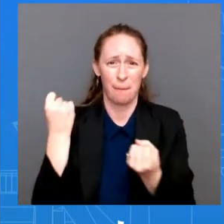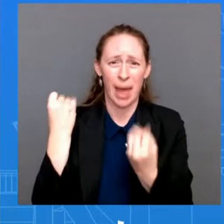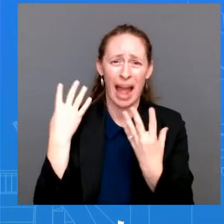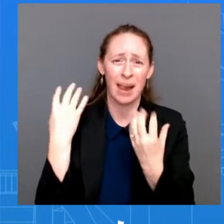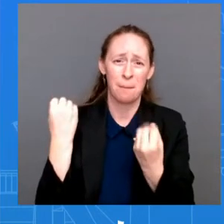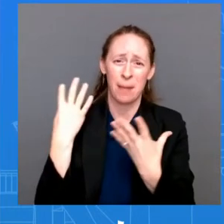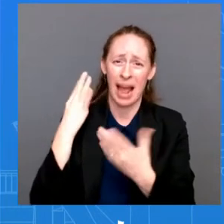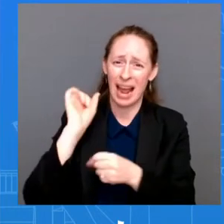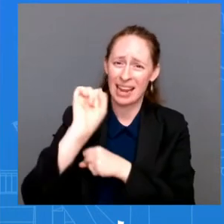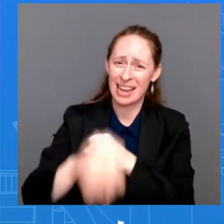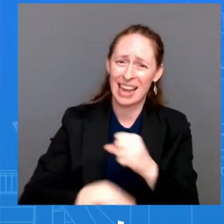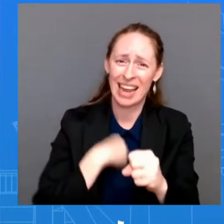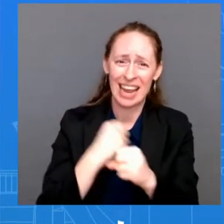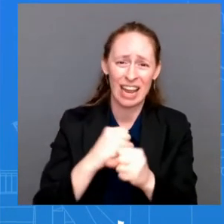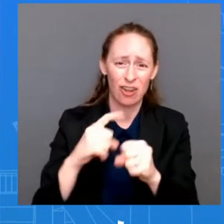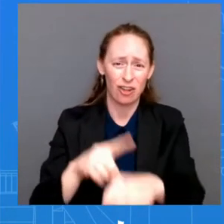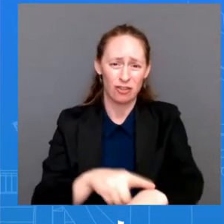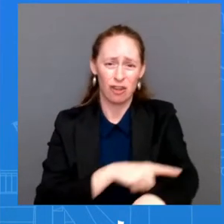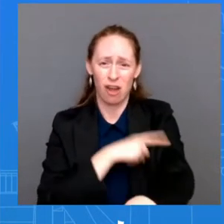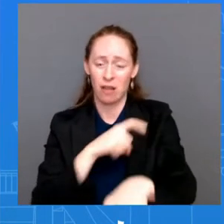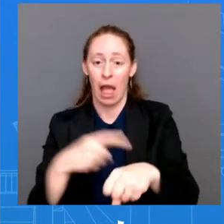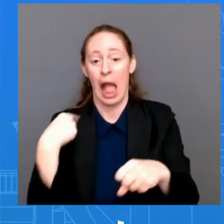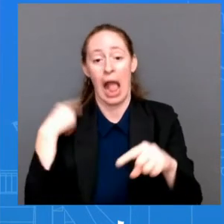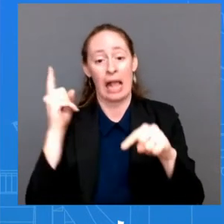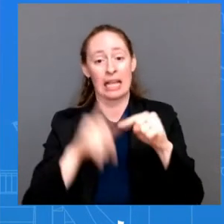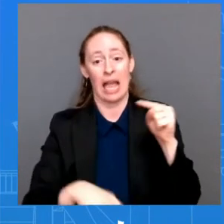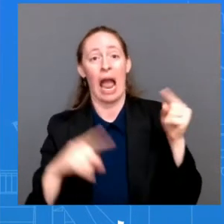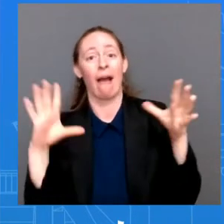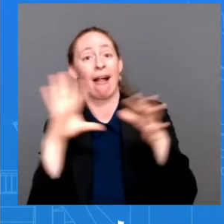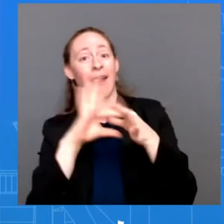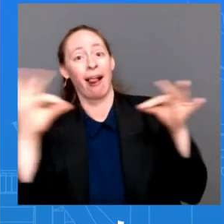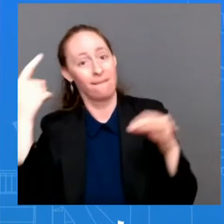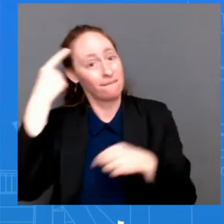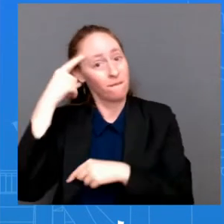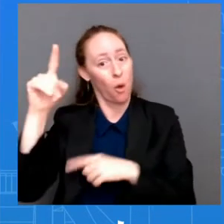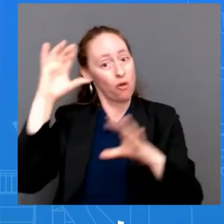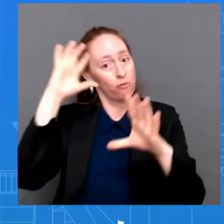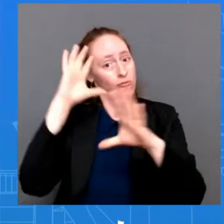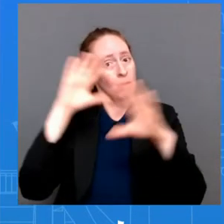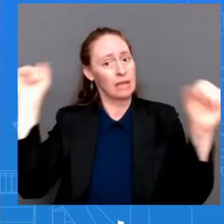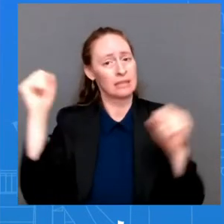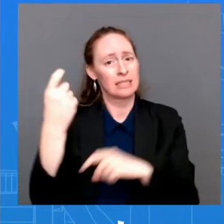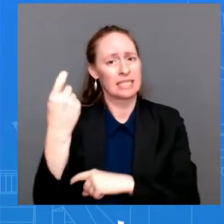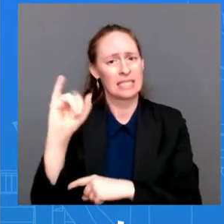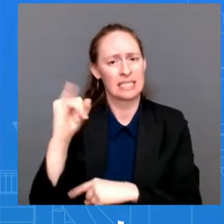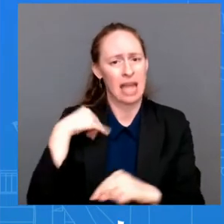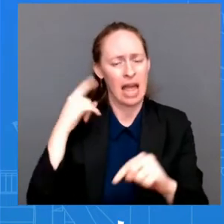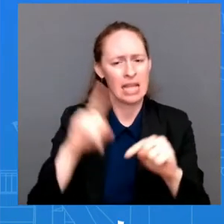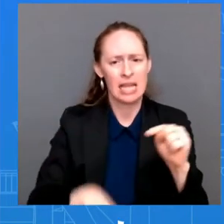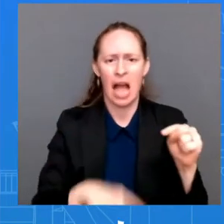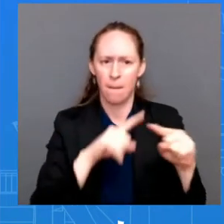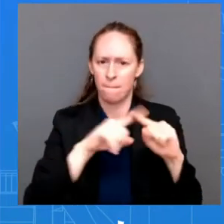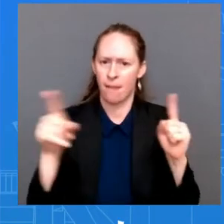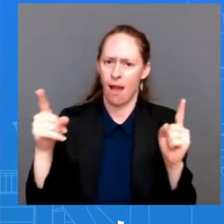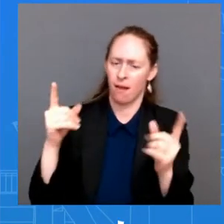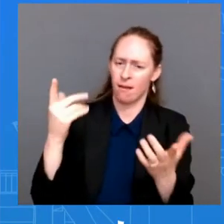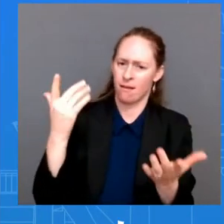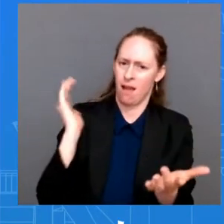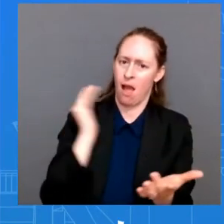But our assumption is they understand very well how our constitution is organized and that there are three equal branches of government.